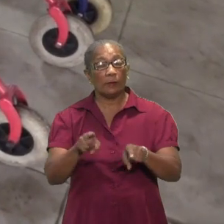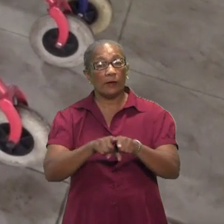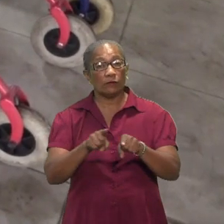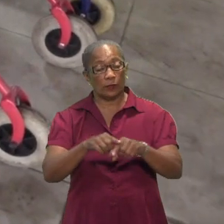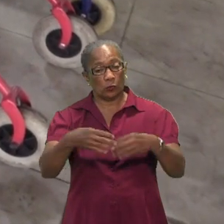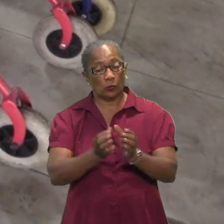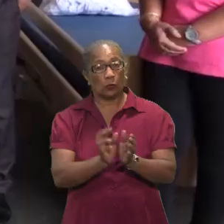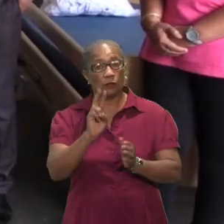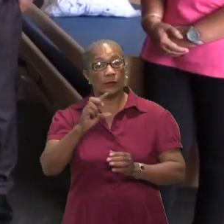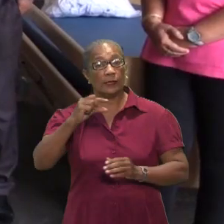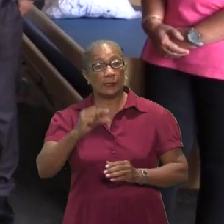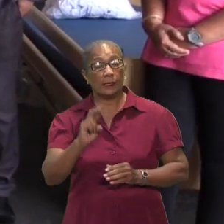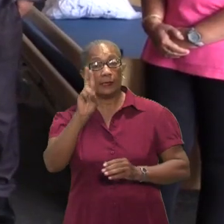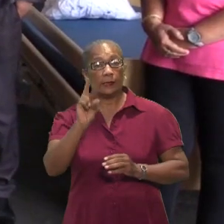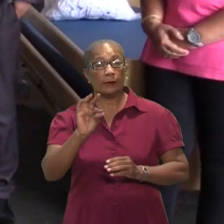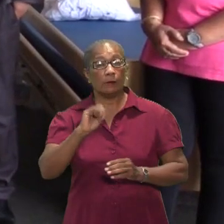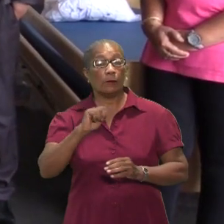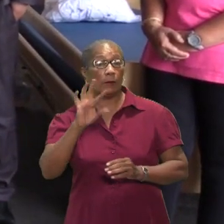have,